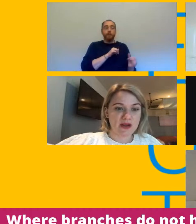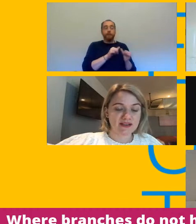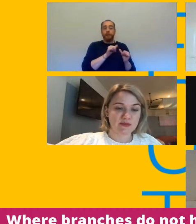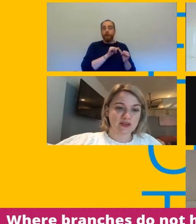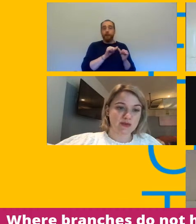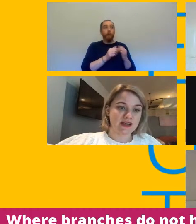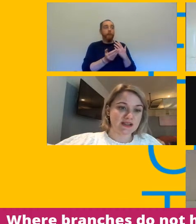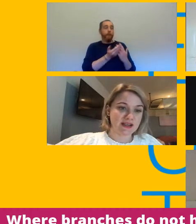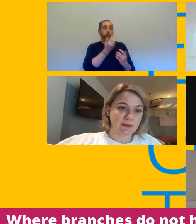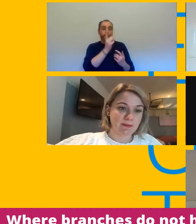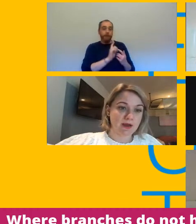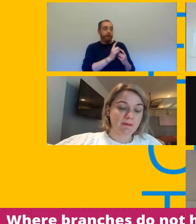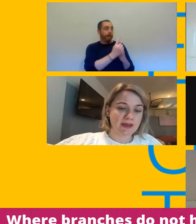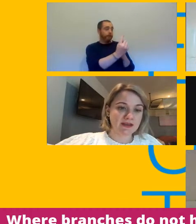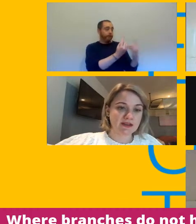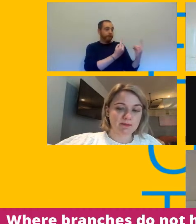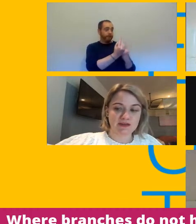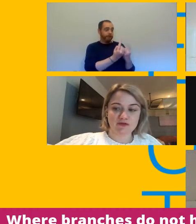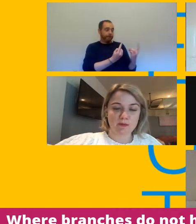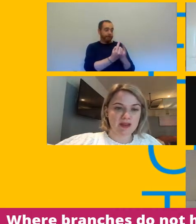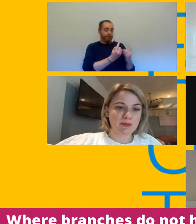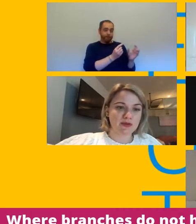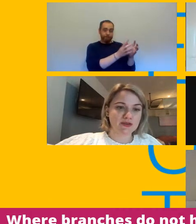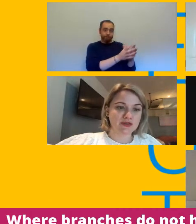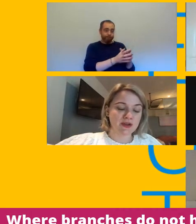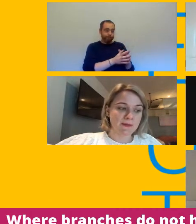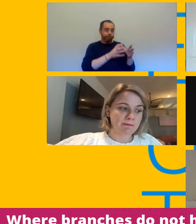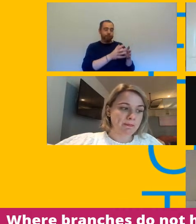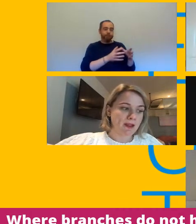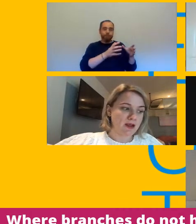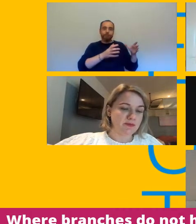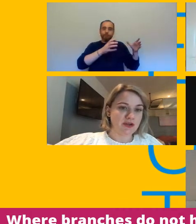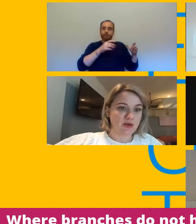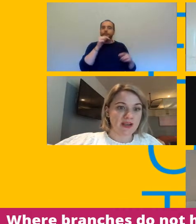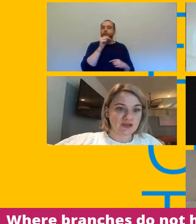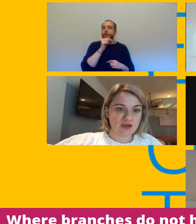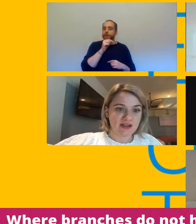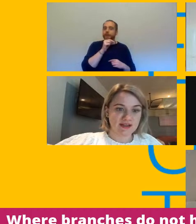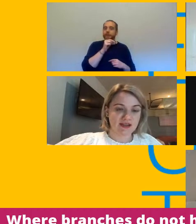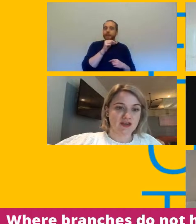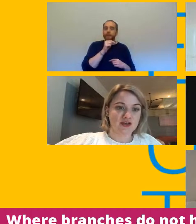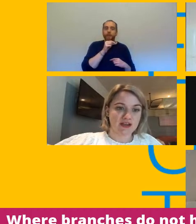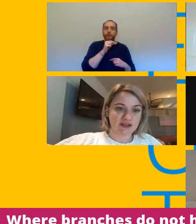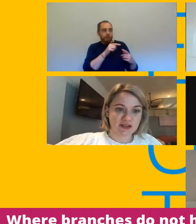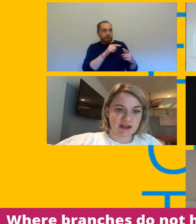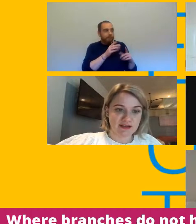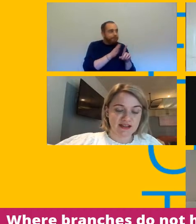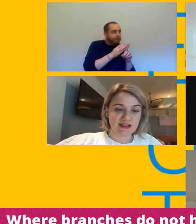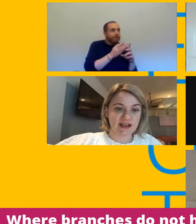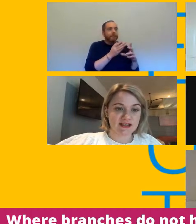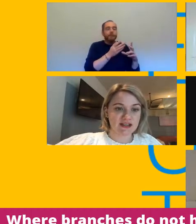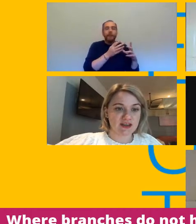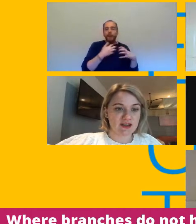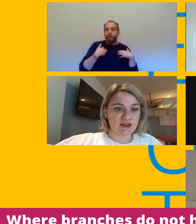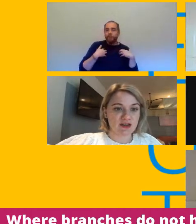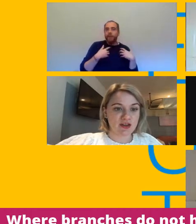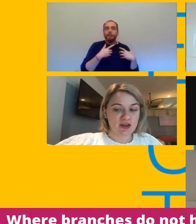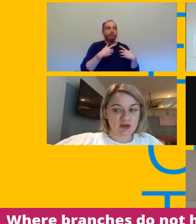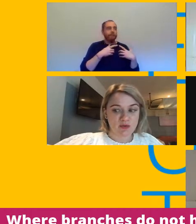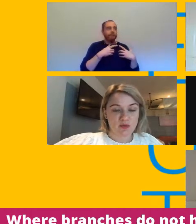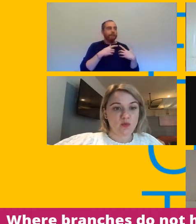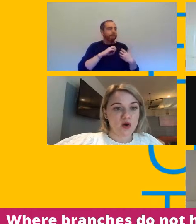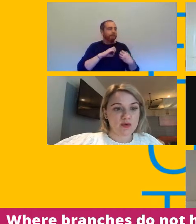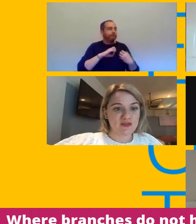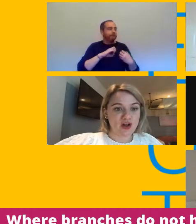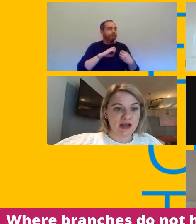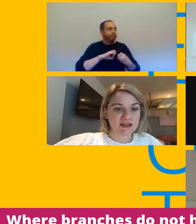and the more ways in which we actually appeal to different people's um you know interests and create solidarities and i actually think that